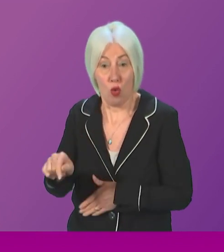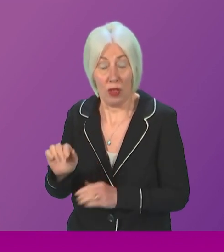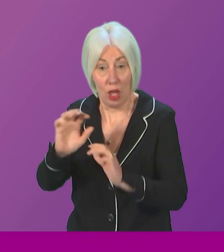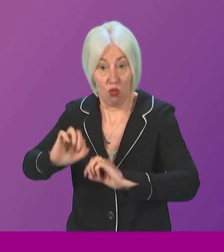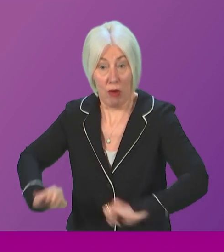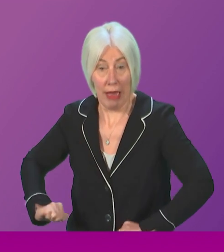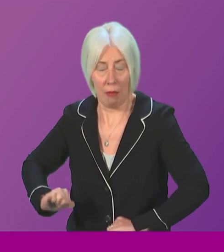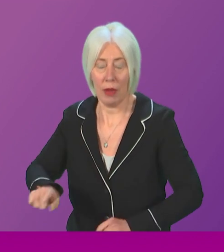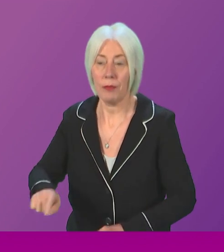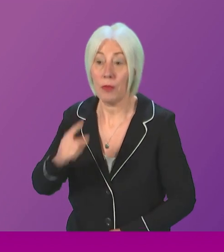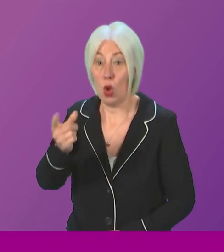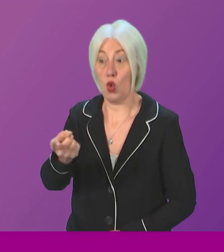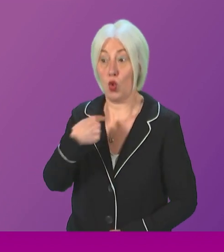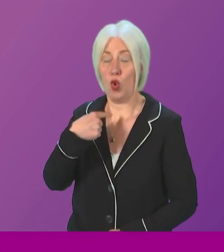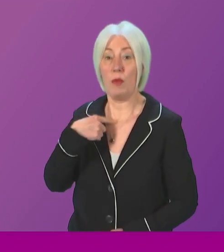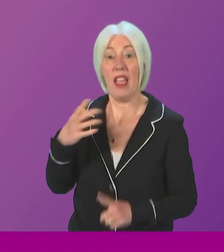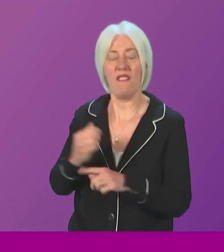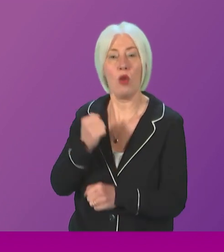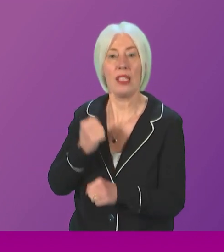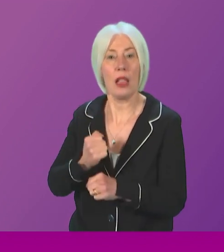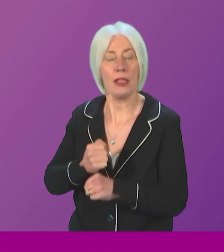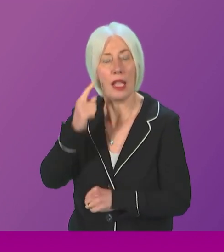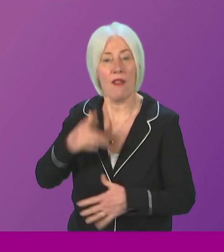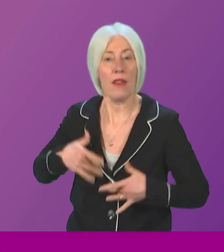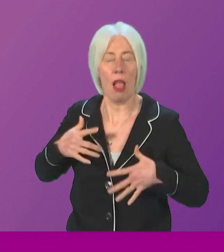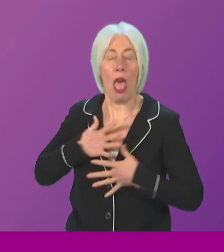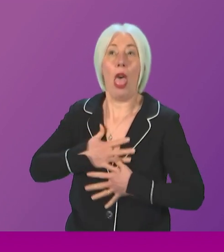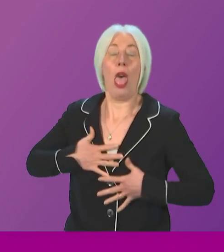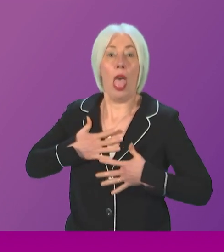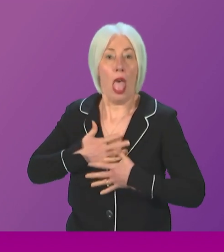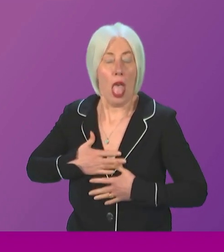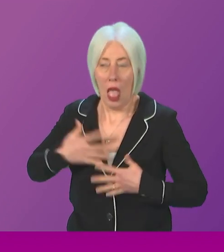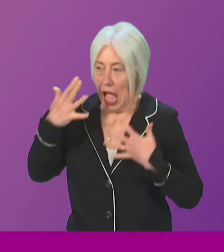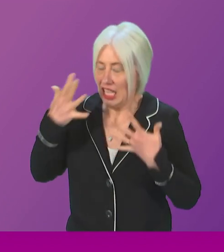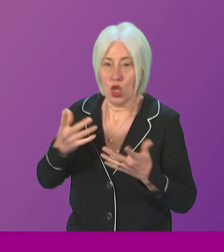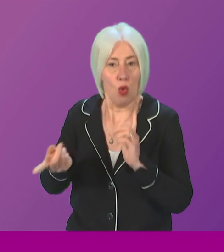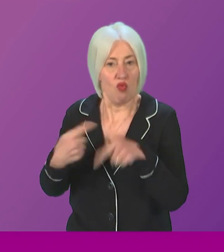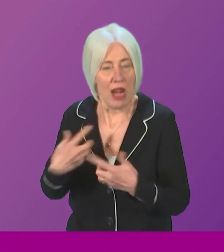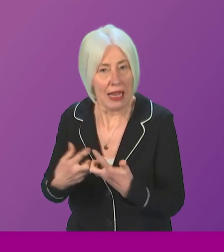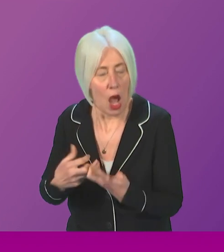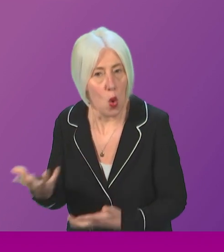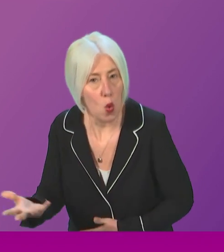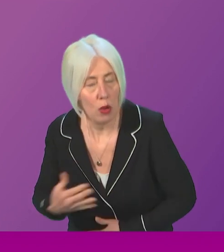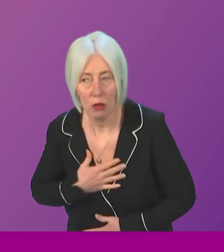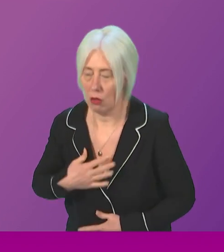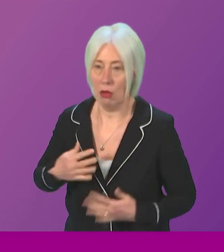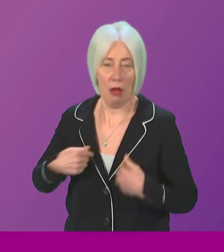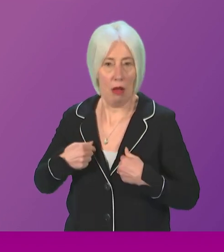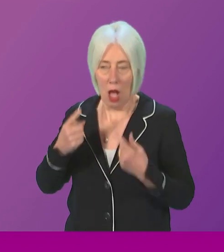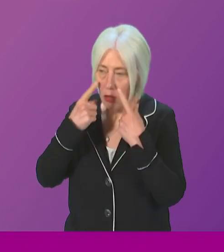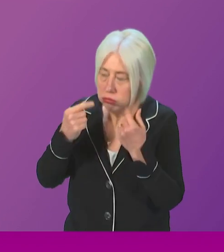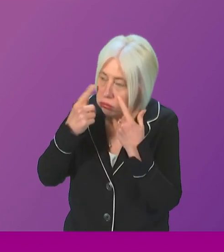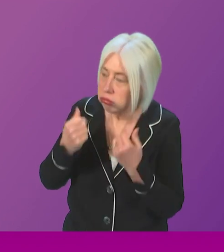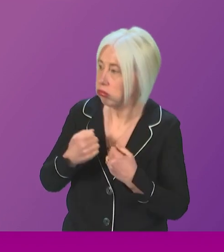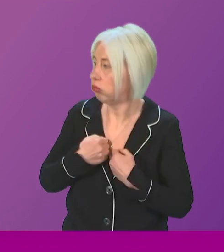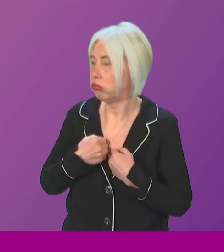when I was told he had been found guilty, I felt a wave of emotions. I didn't know how to react. I cried, I think